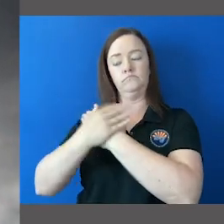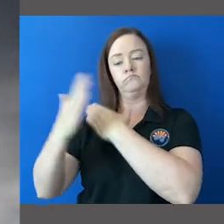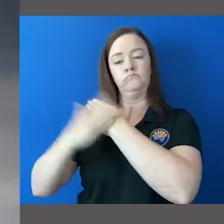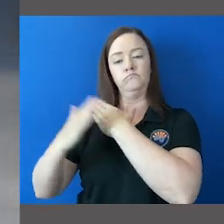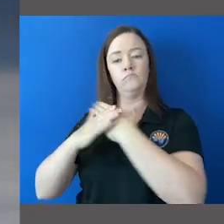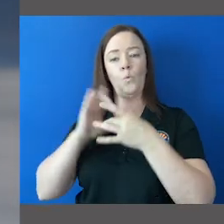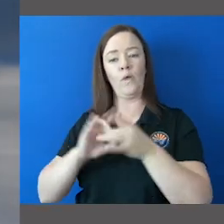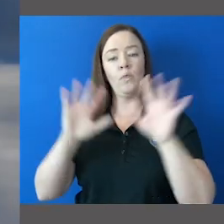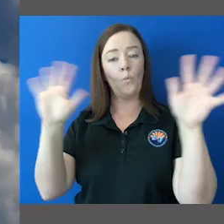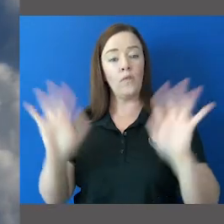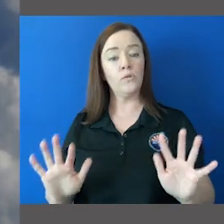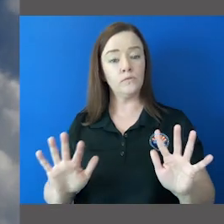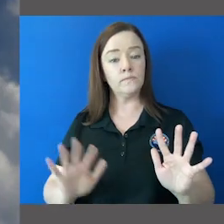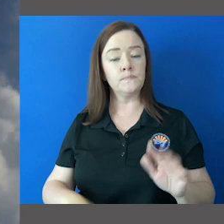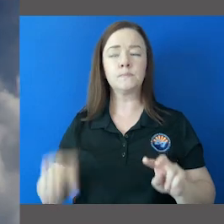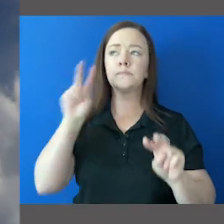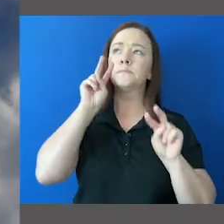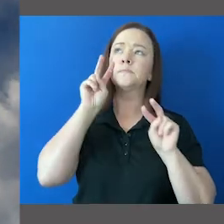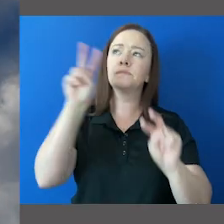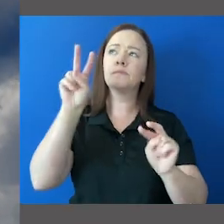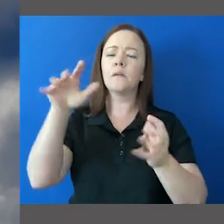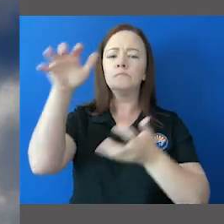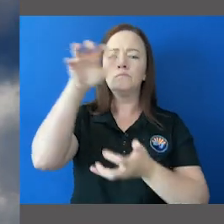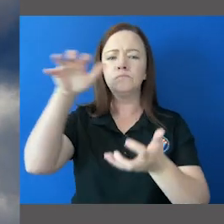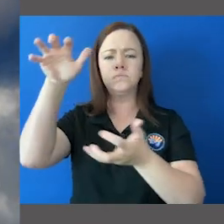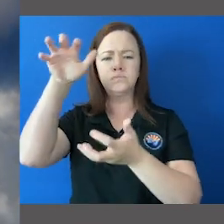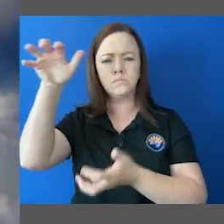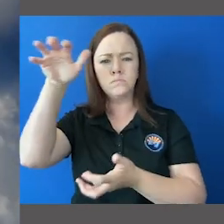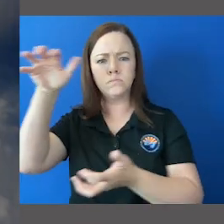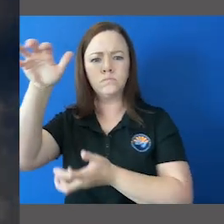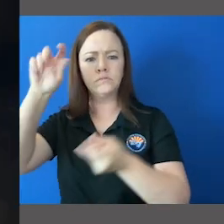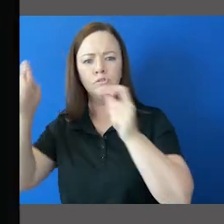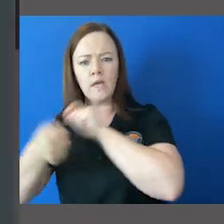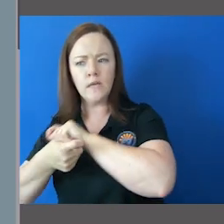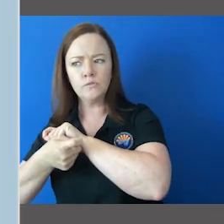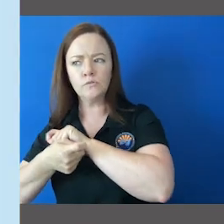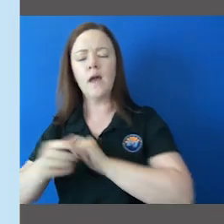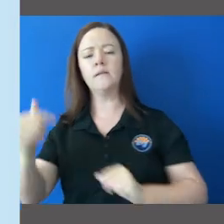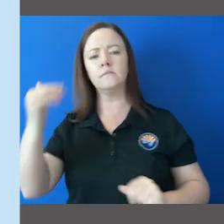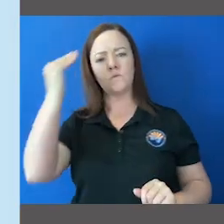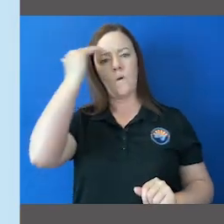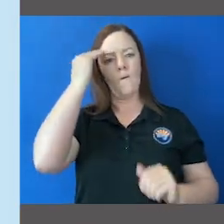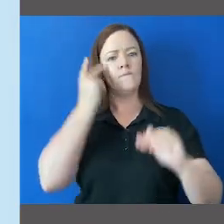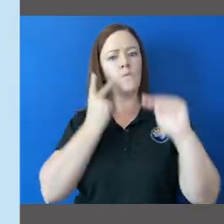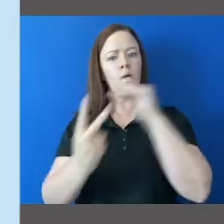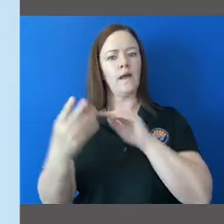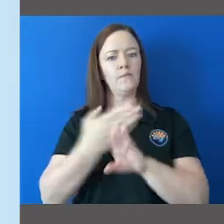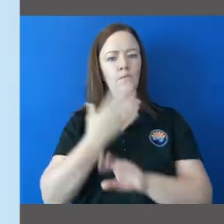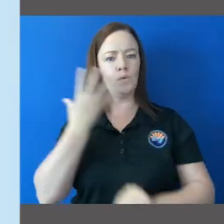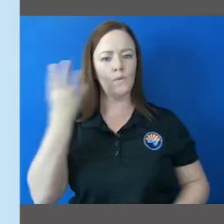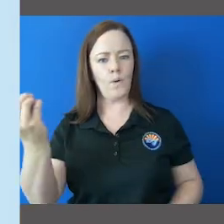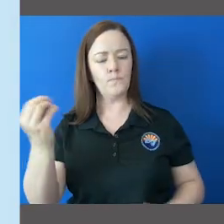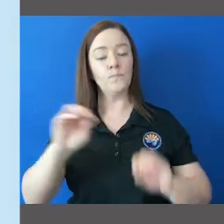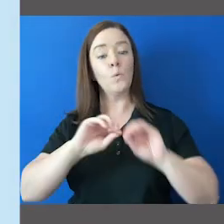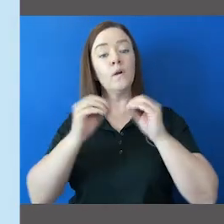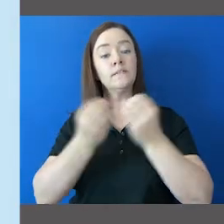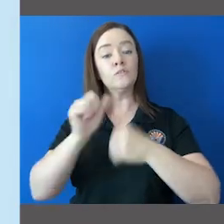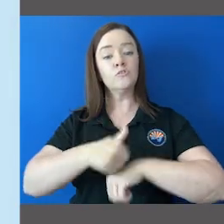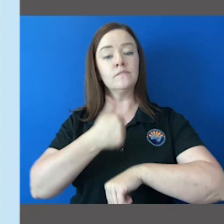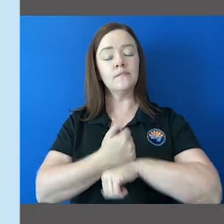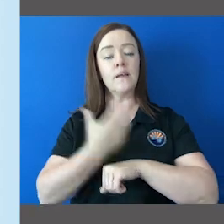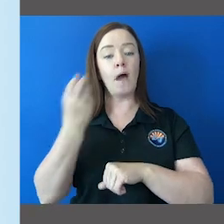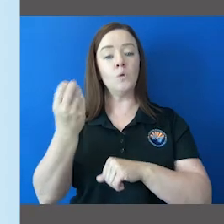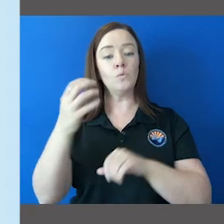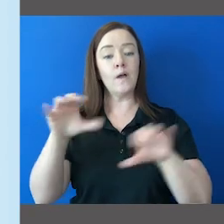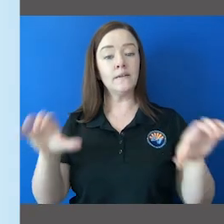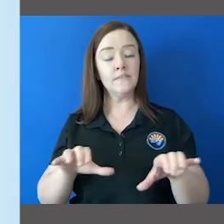keep an eye to the sky for billowing clouds and know the forecast organizations with outdoor activities should visit weather